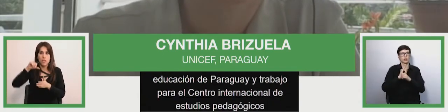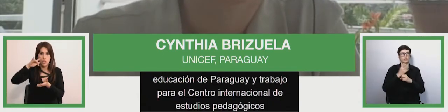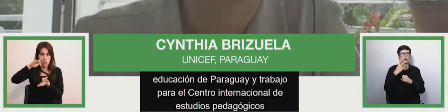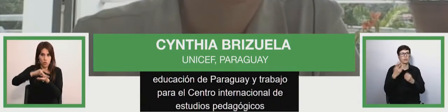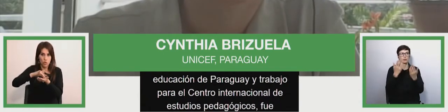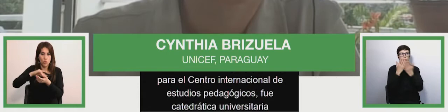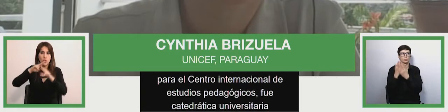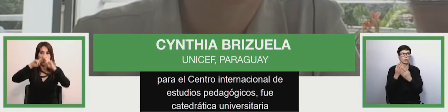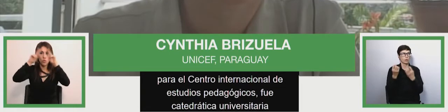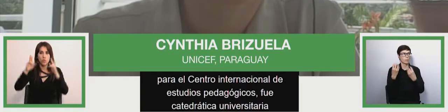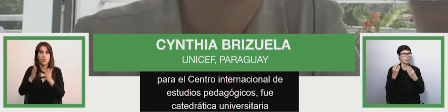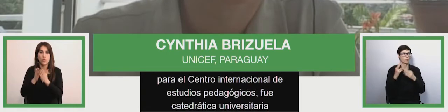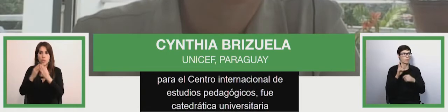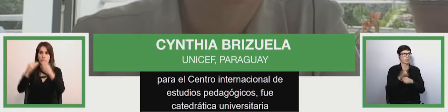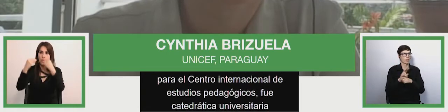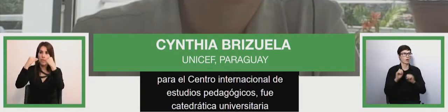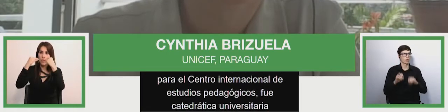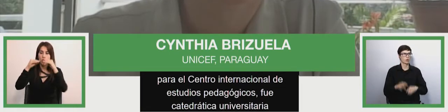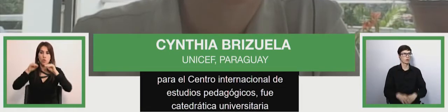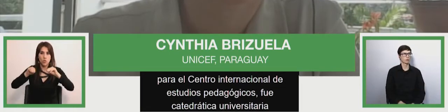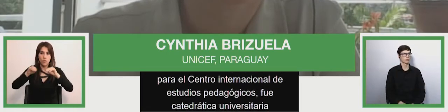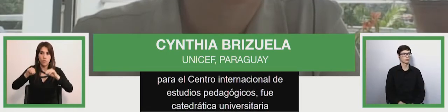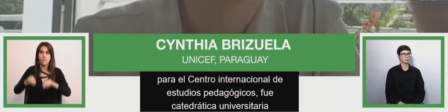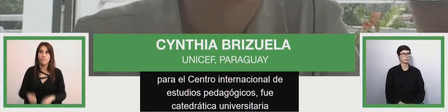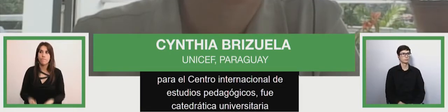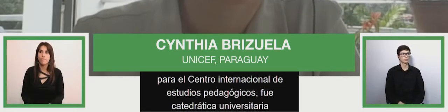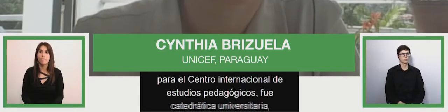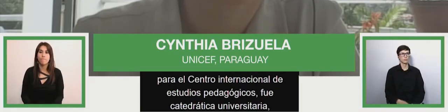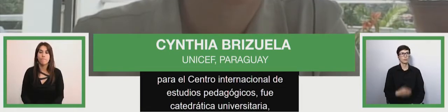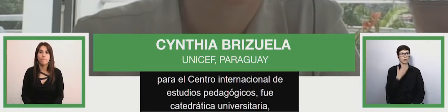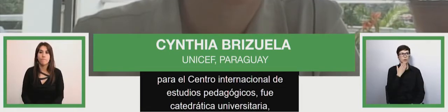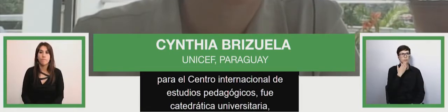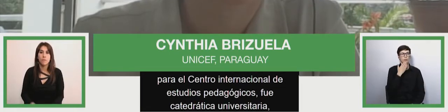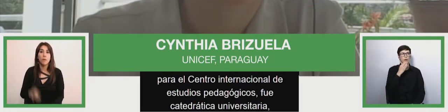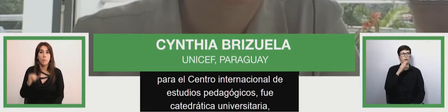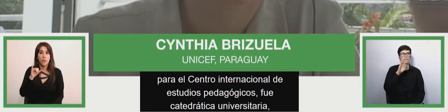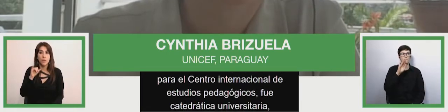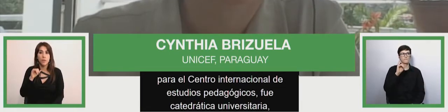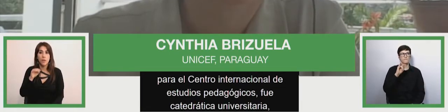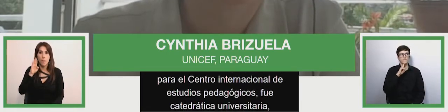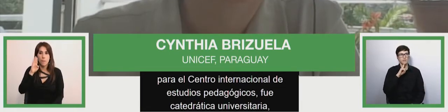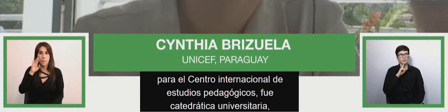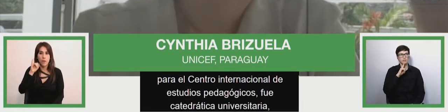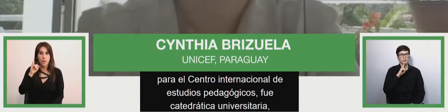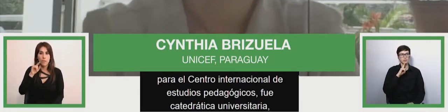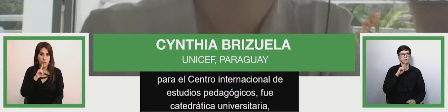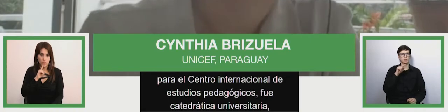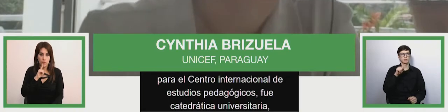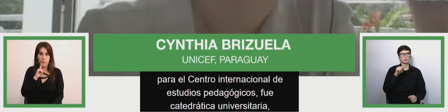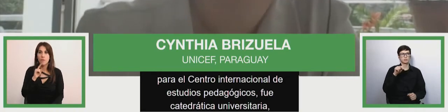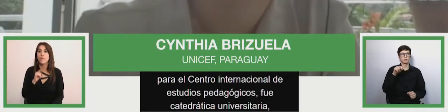in for the bid pinut and others cynthia you have the floor thank you